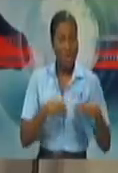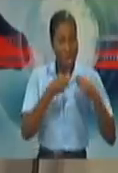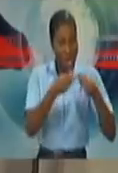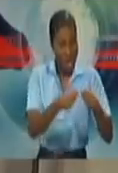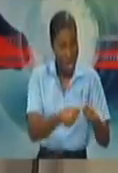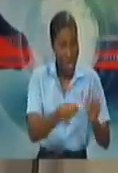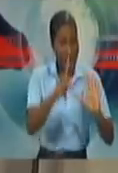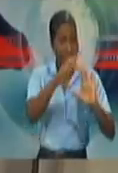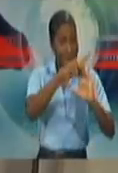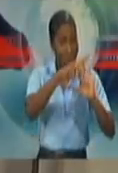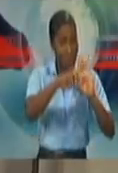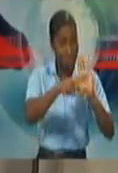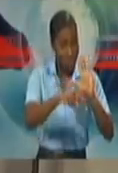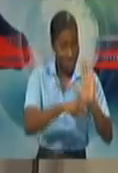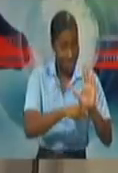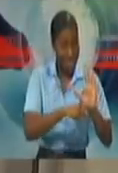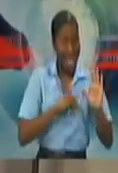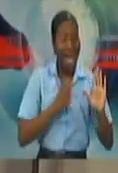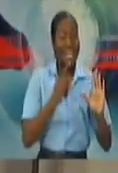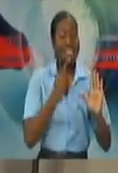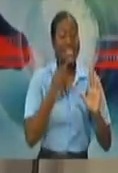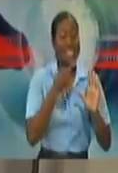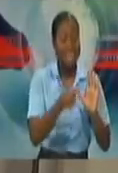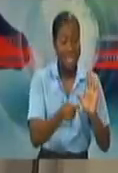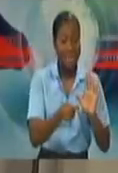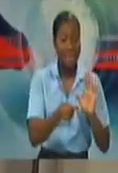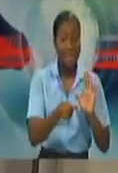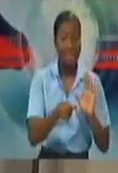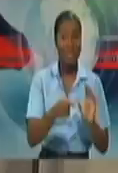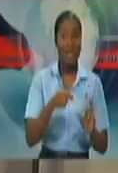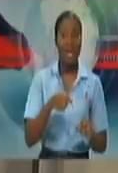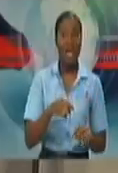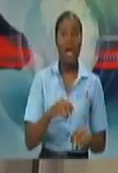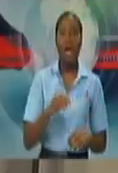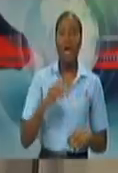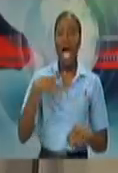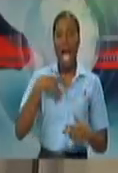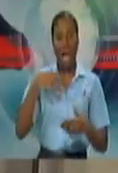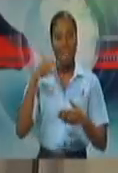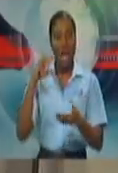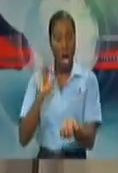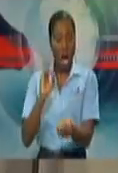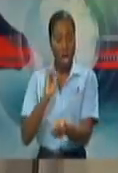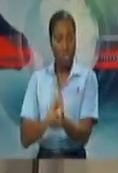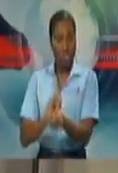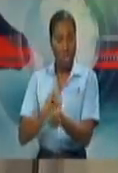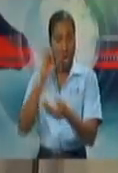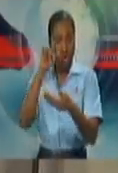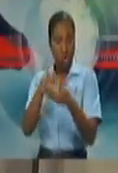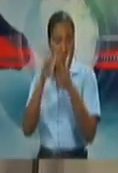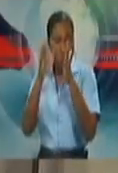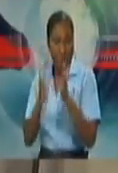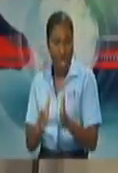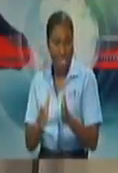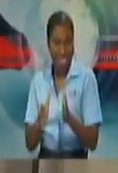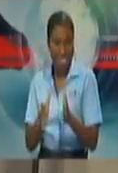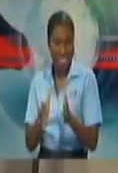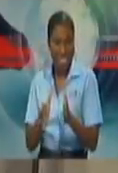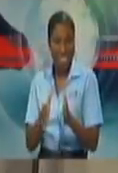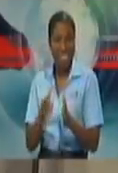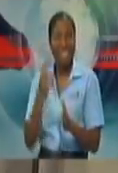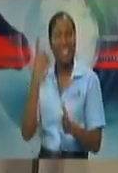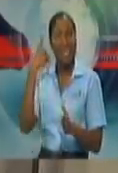I have indicated to them that we engage the third-year medical students at St. Augustine to